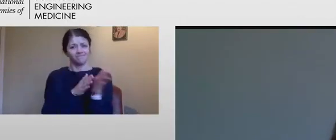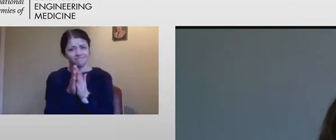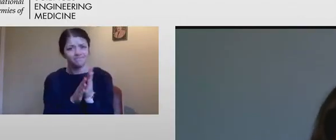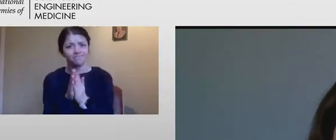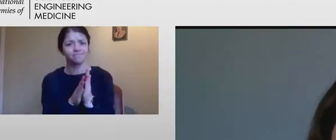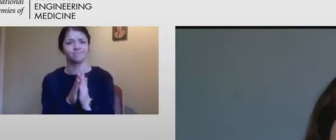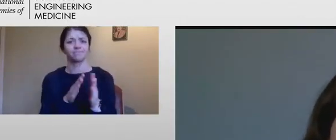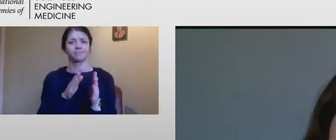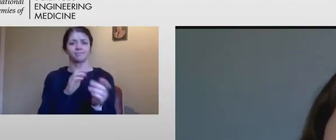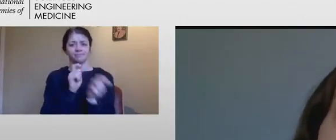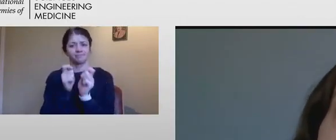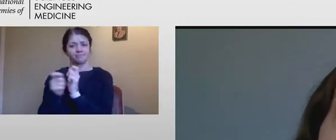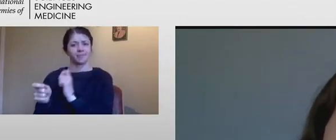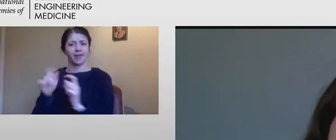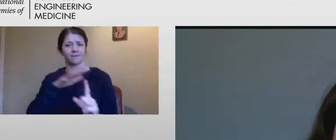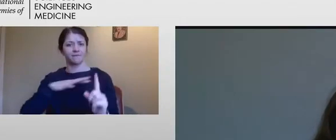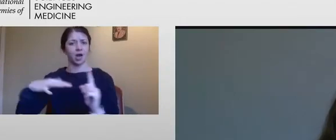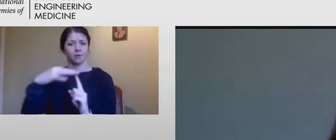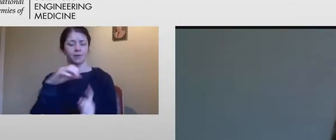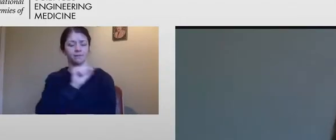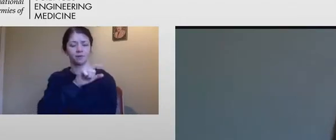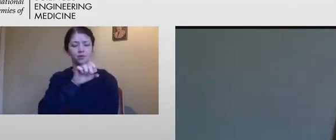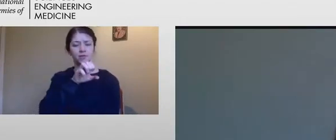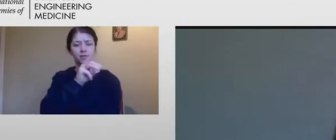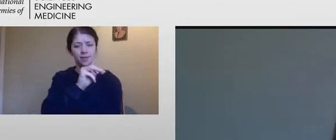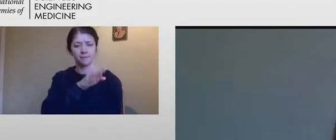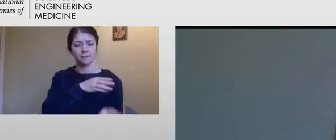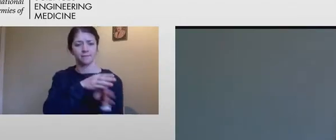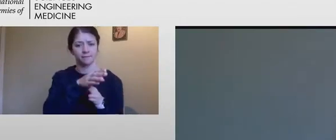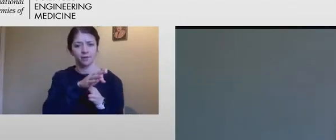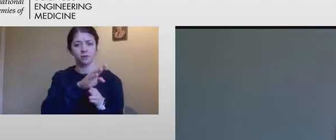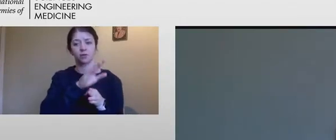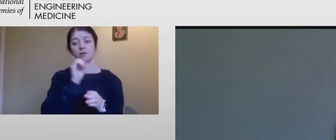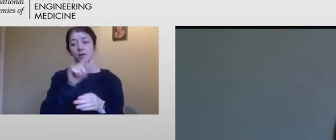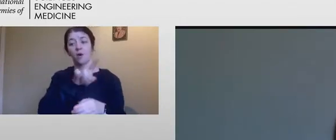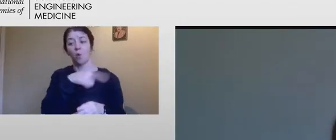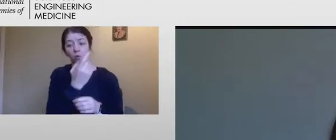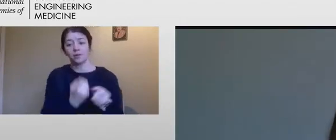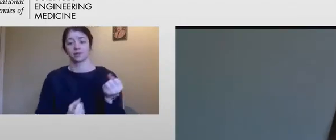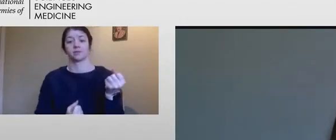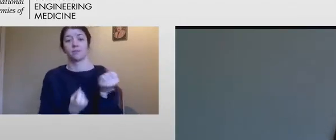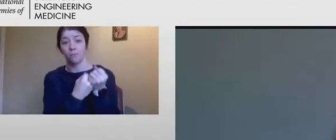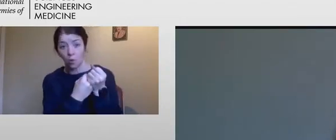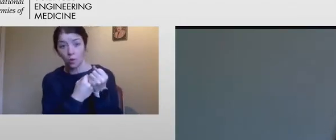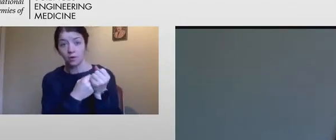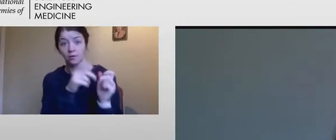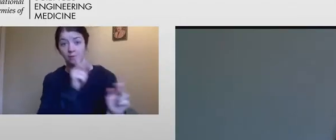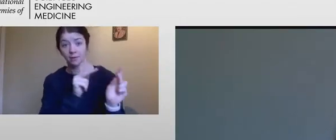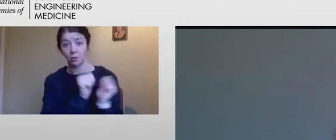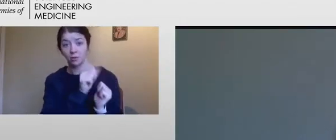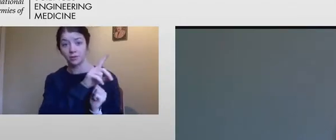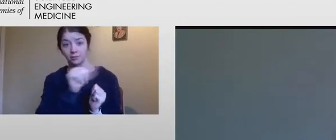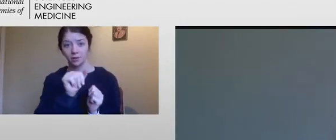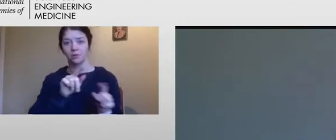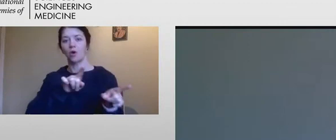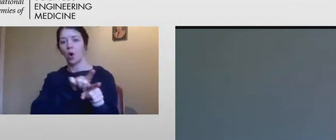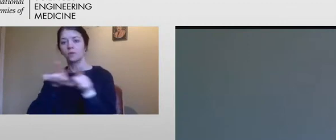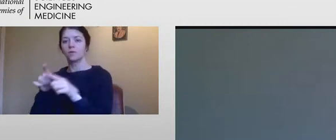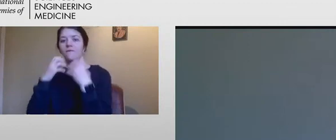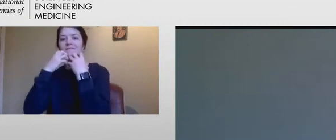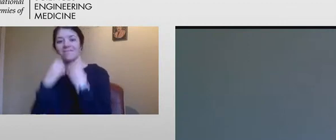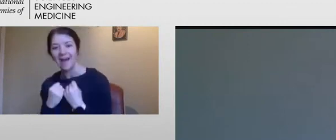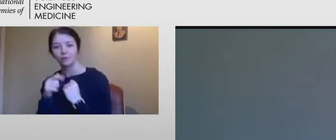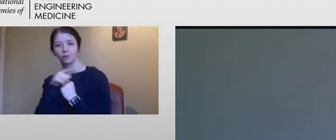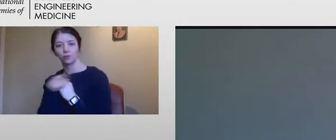the STEM field not only support but also values people with disabilities and the perspective